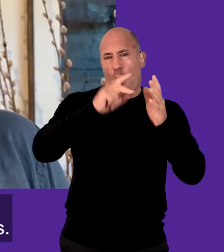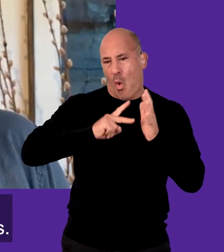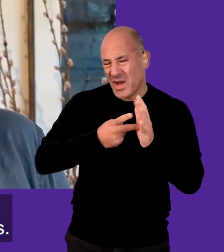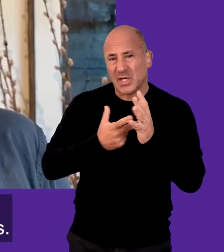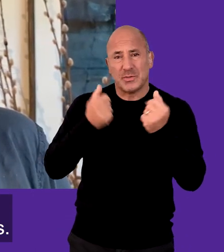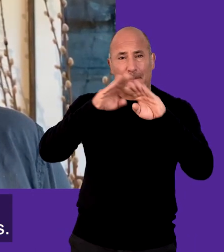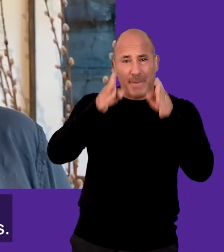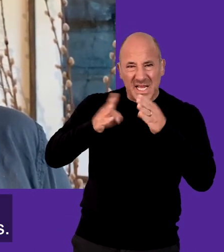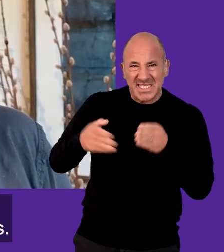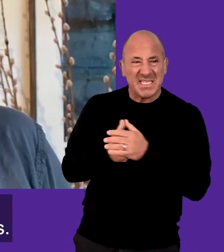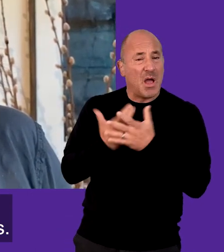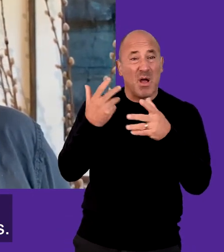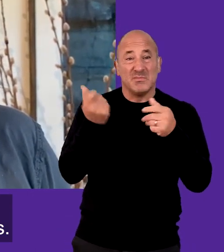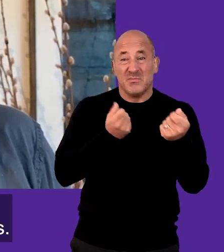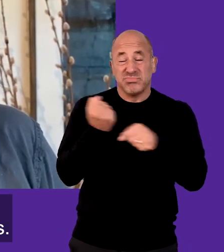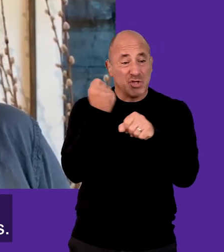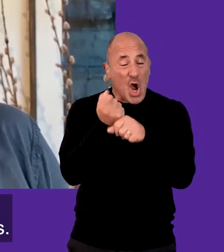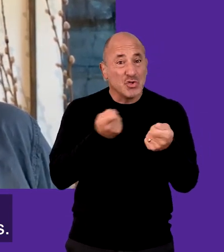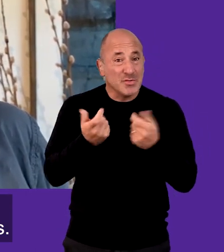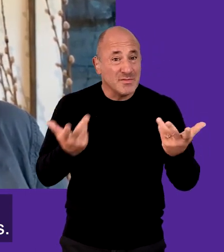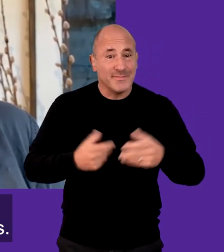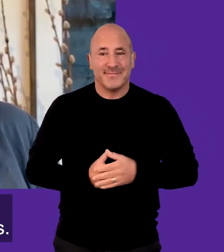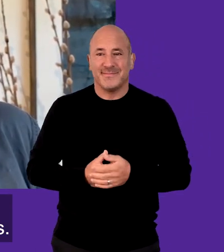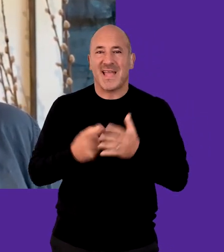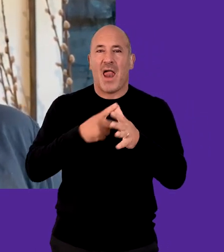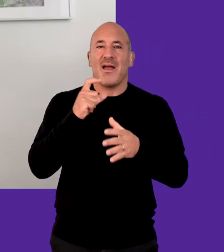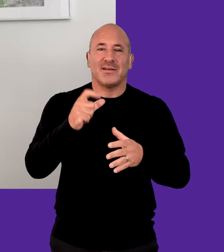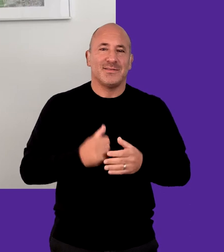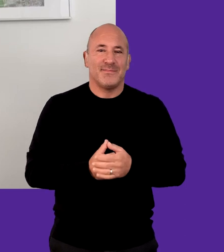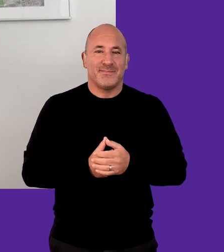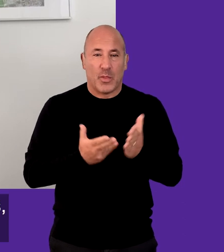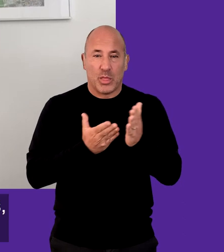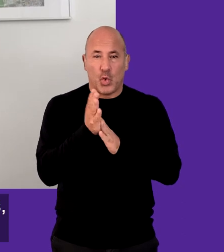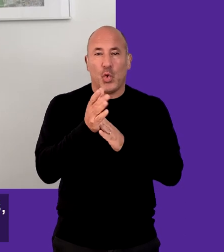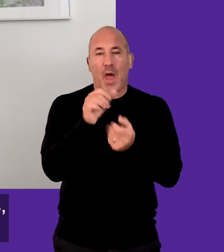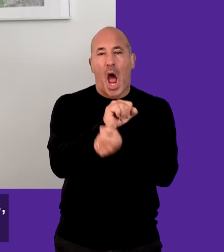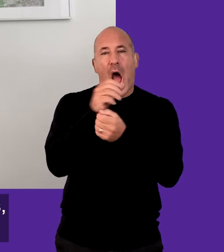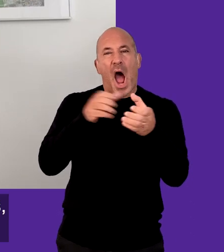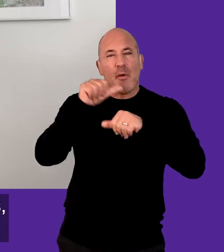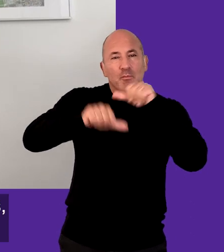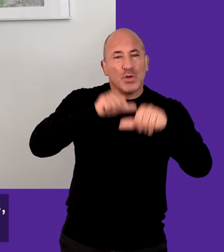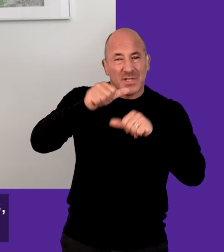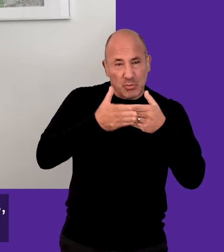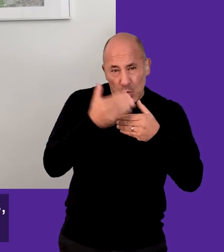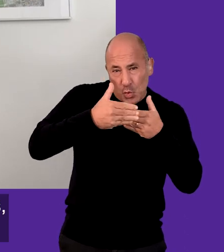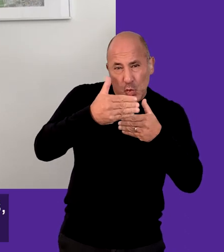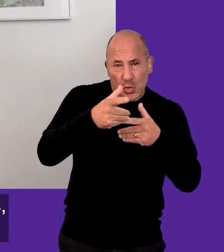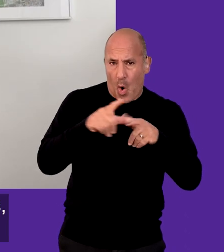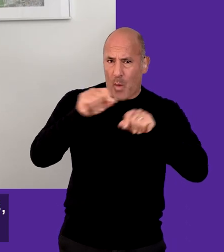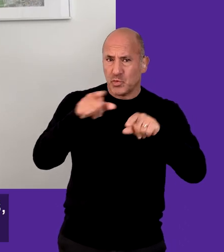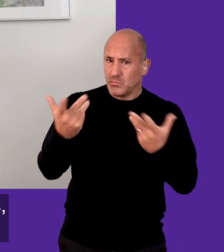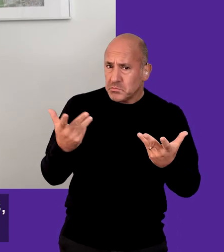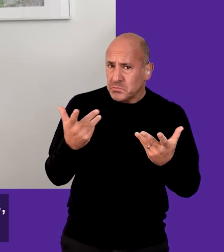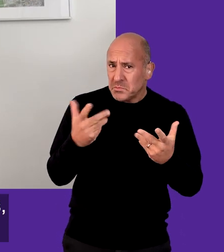about your organisation, your buildings and your productions. Ali Castle At every stage of the hiring process,